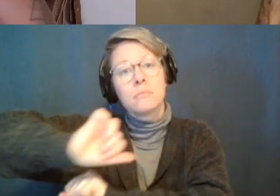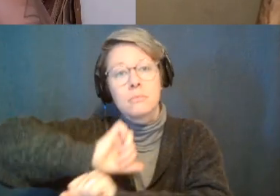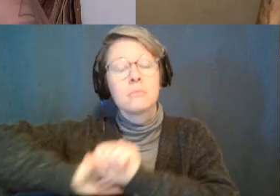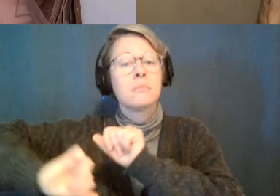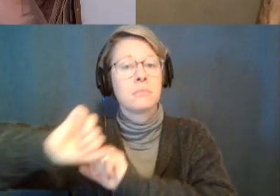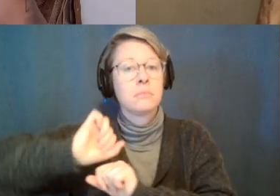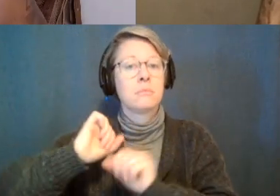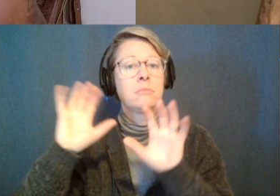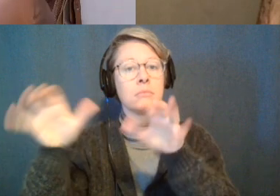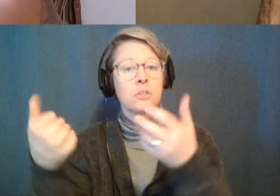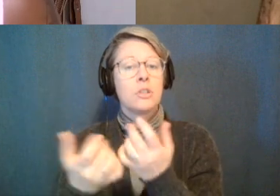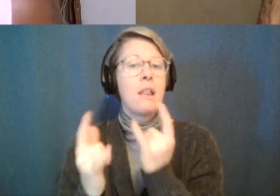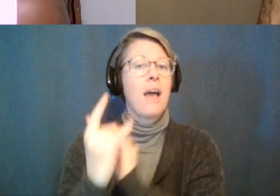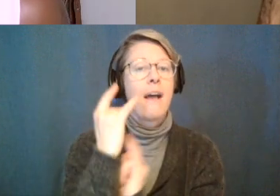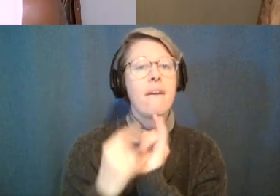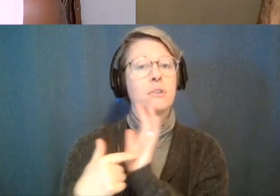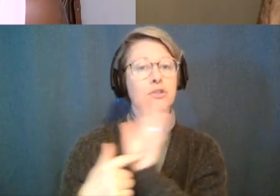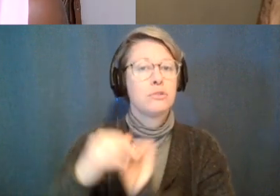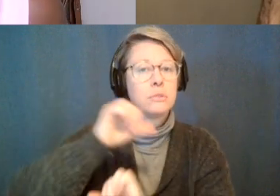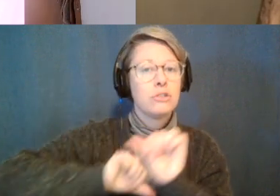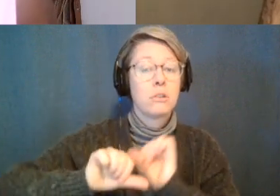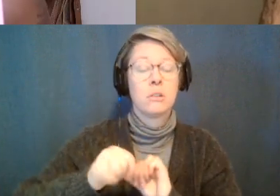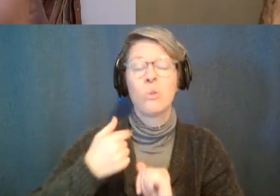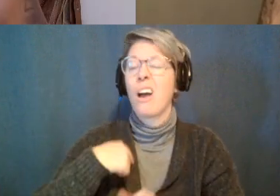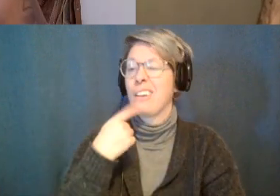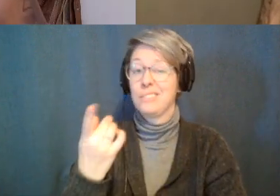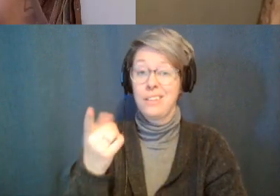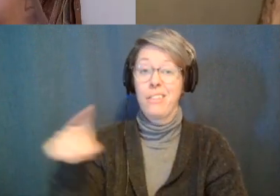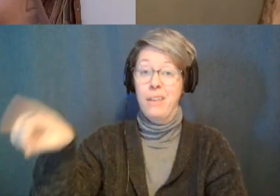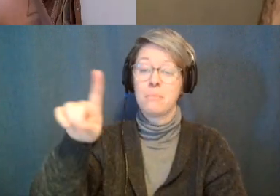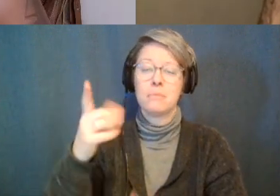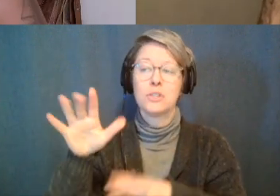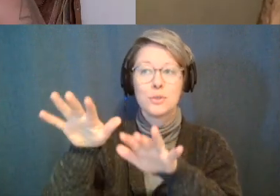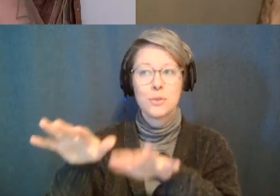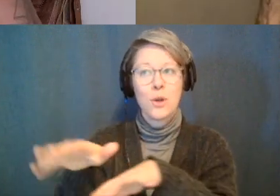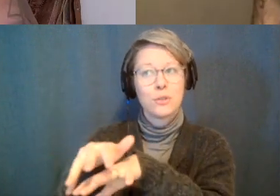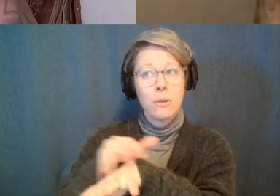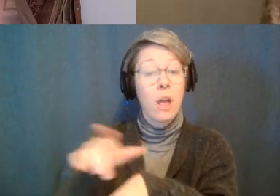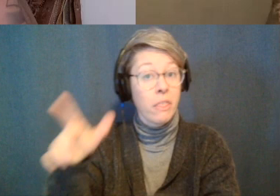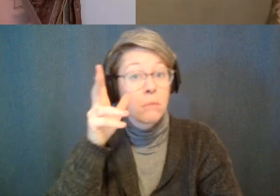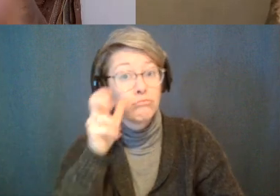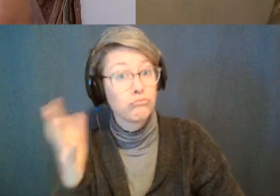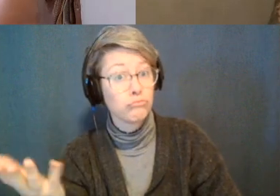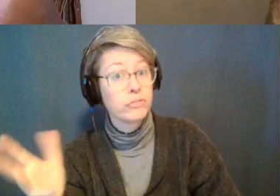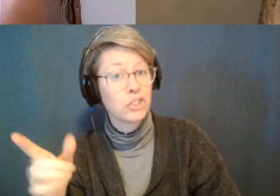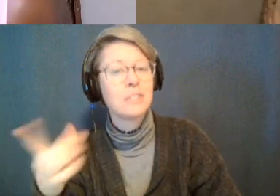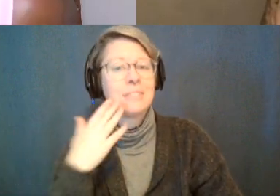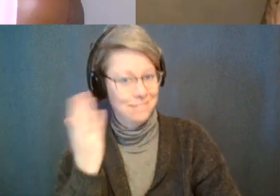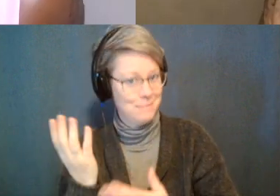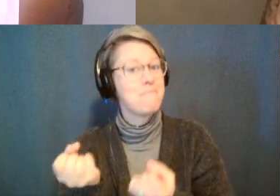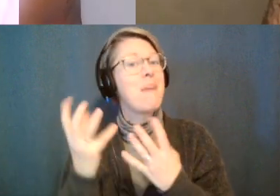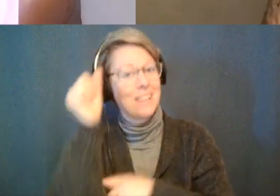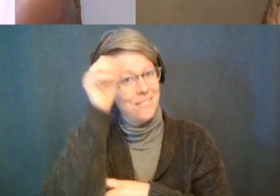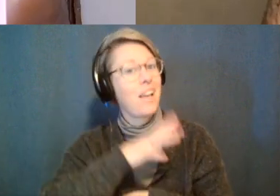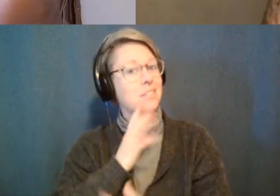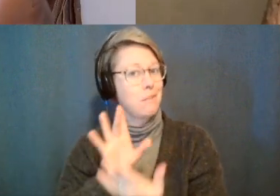like um i just pretty much tell the cast to slow down as best as i can and um and they actually were very receptive like like i still keep in contact with a lot of the